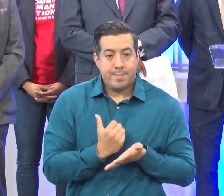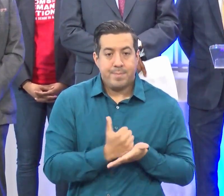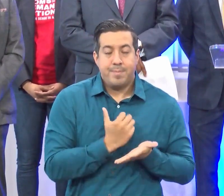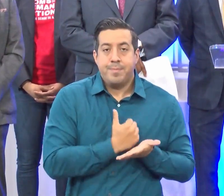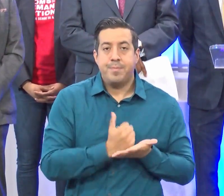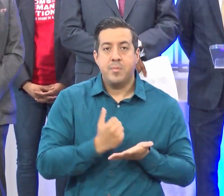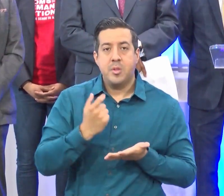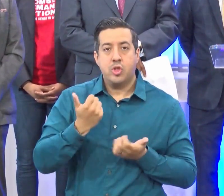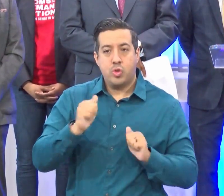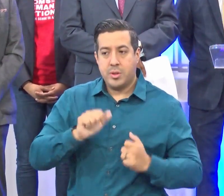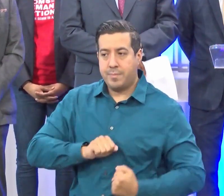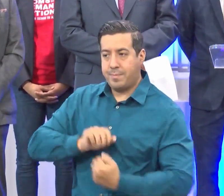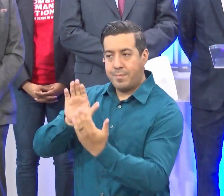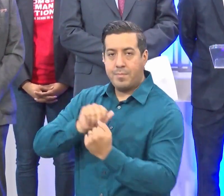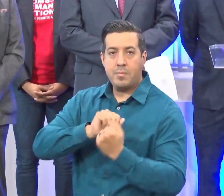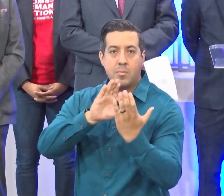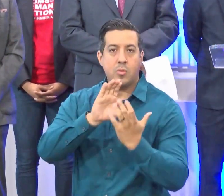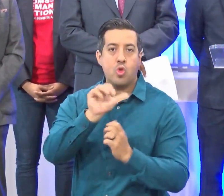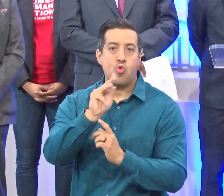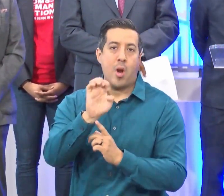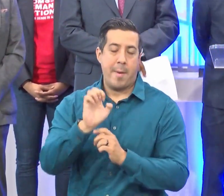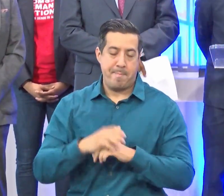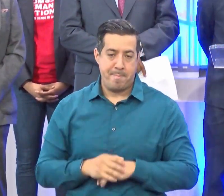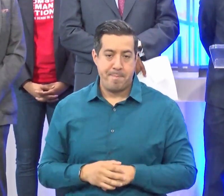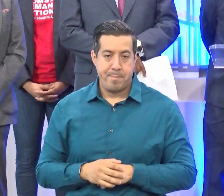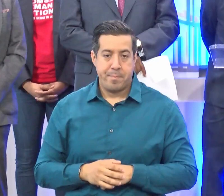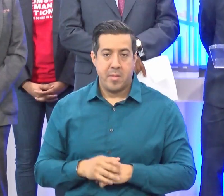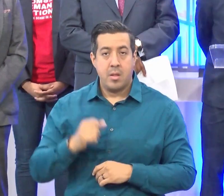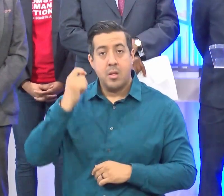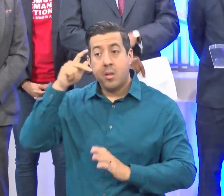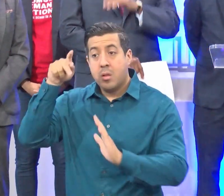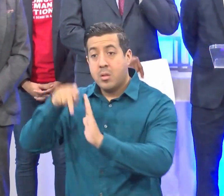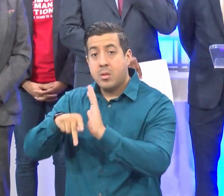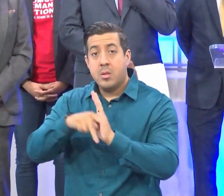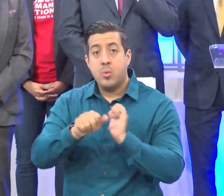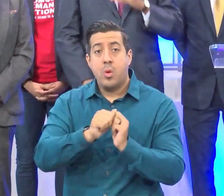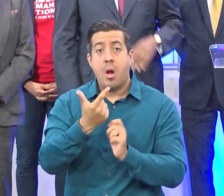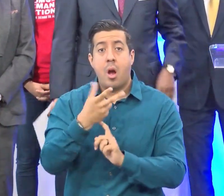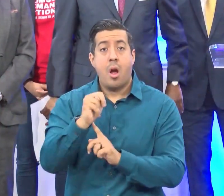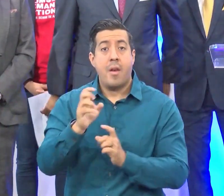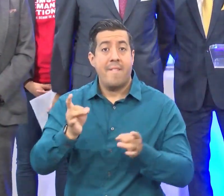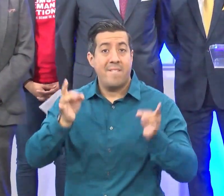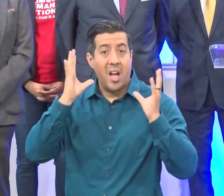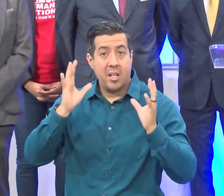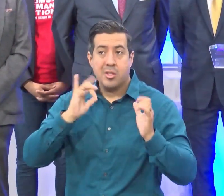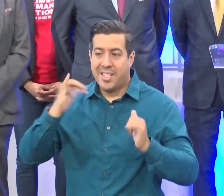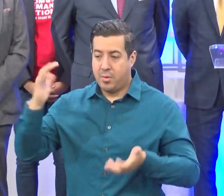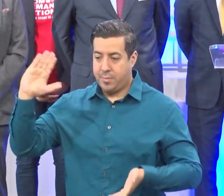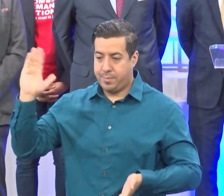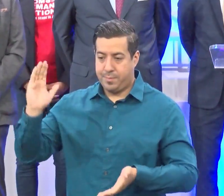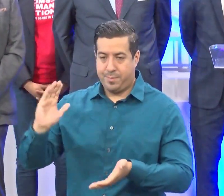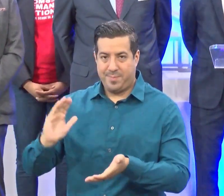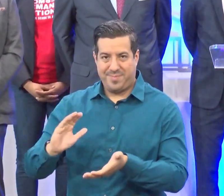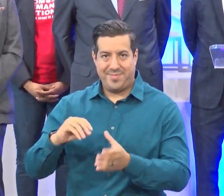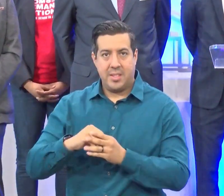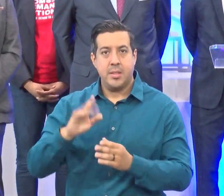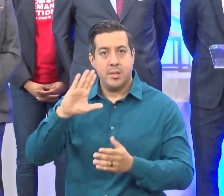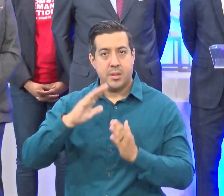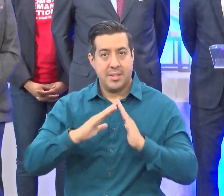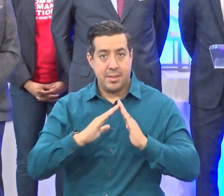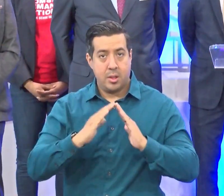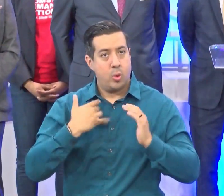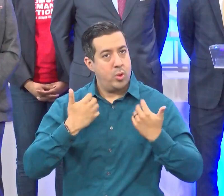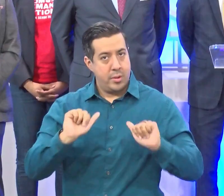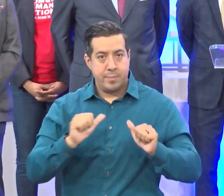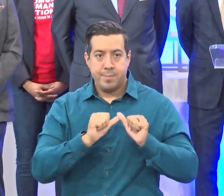order to address and prevent crimes. Homicides, gun violence, and overall violent crime is down across our city, and we want